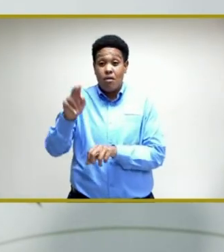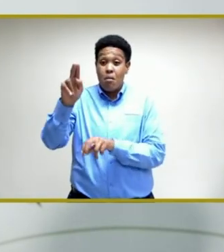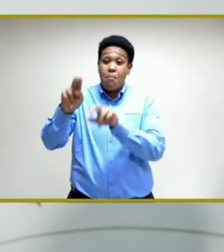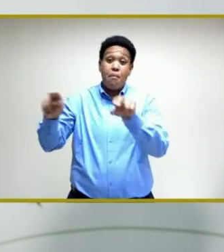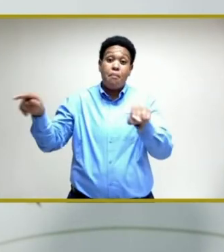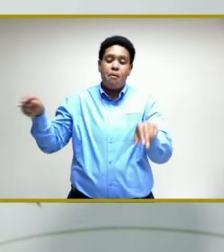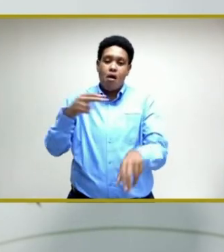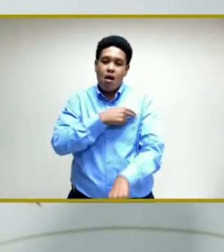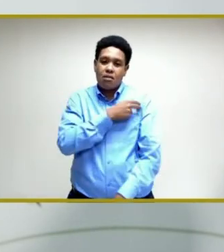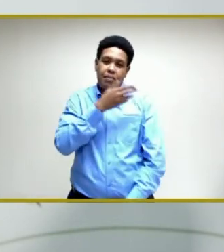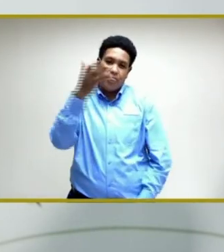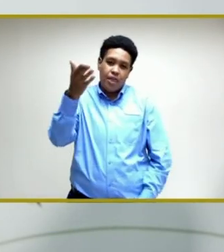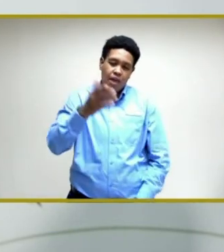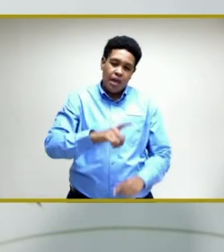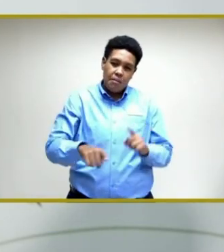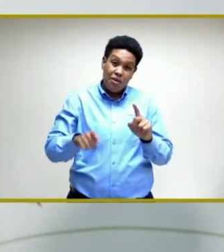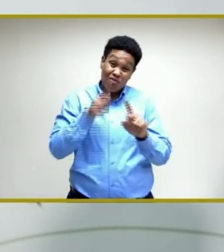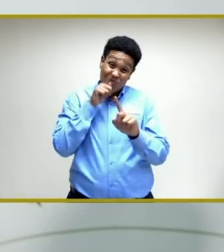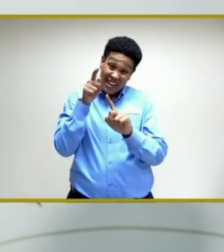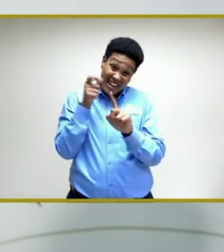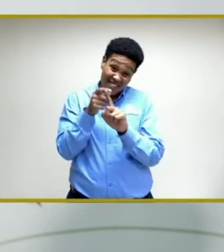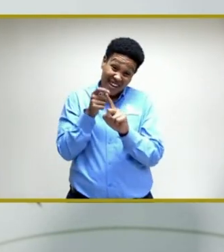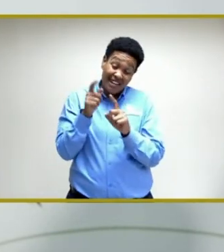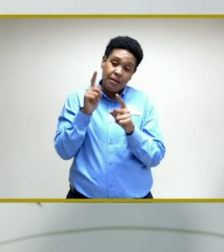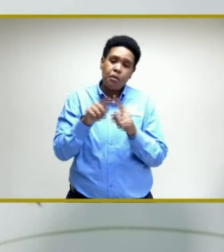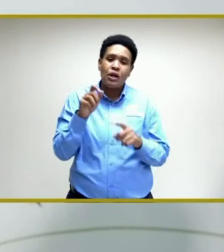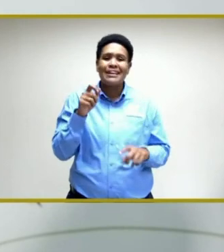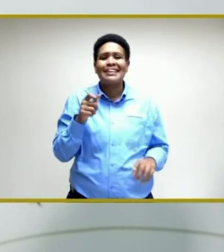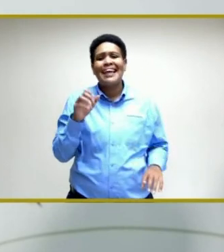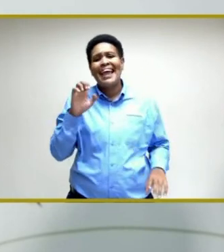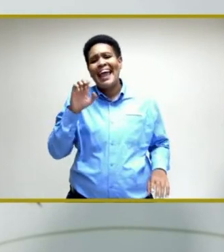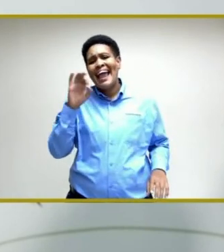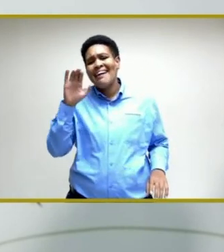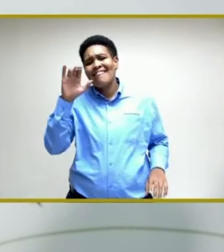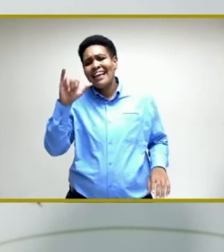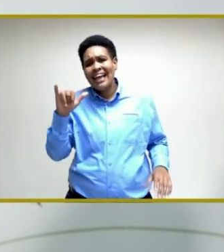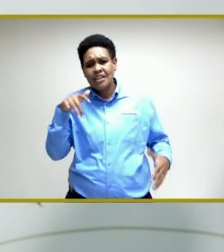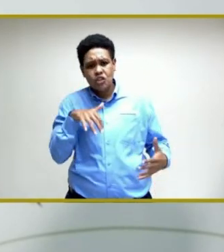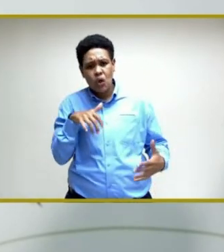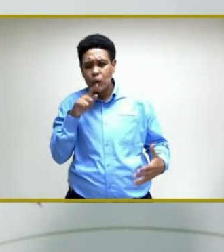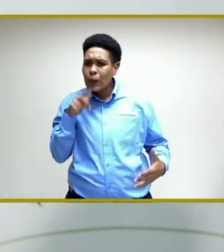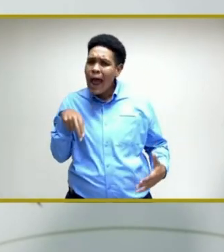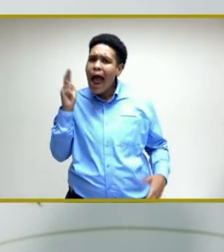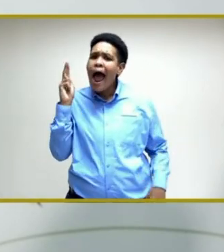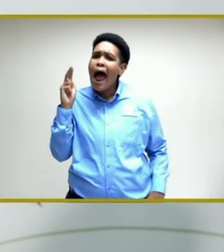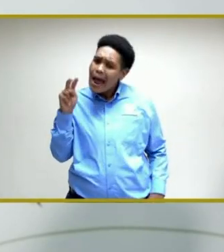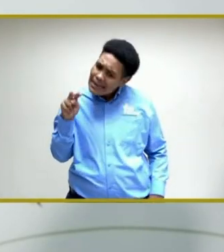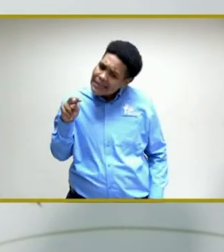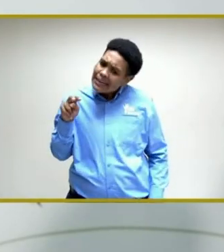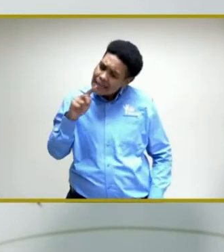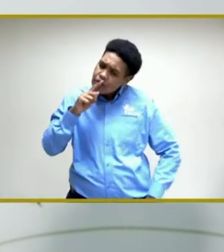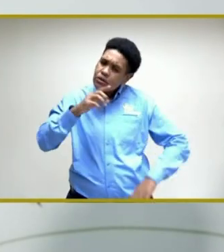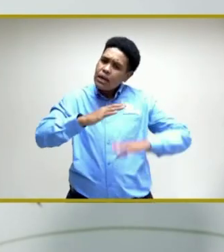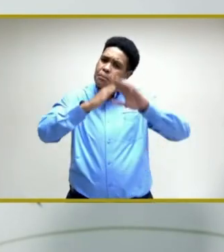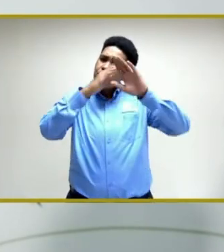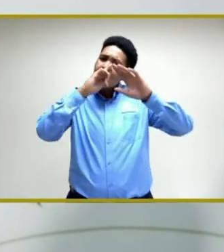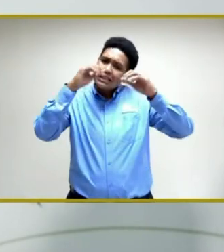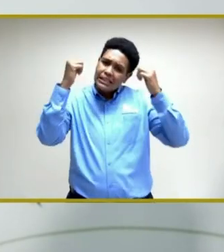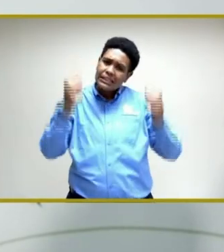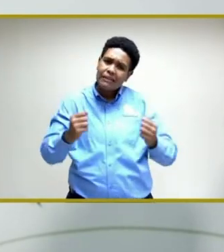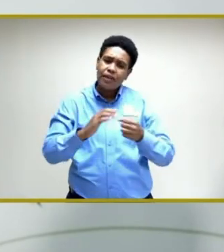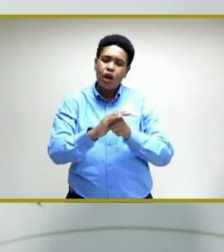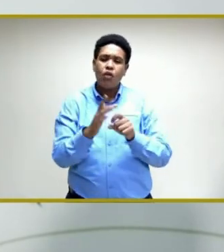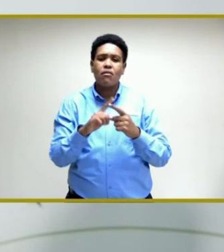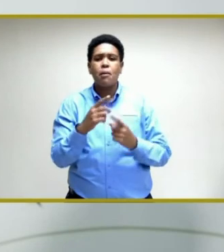but the effectiveness and the efficacy studies are quite high in preventing severe COVID and